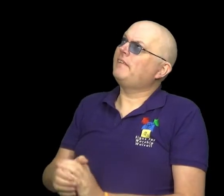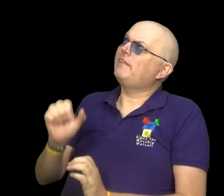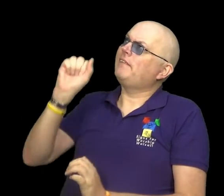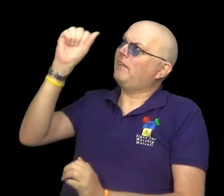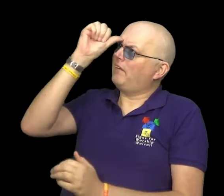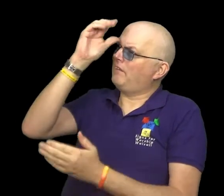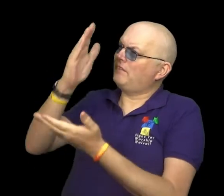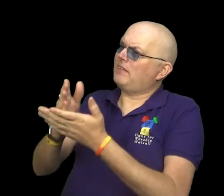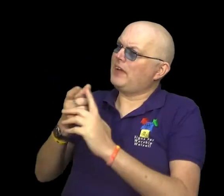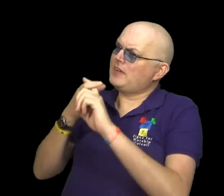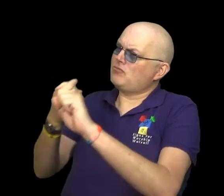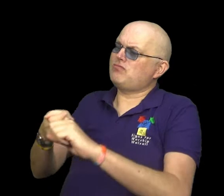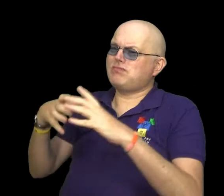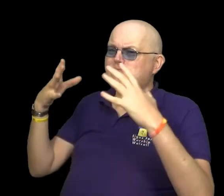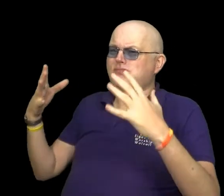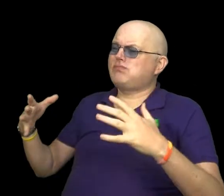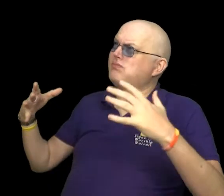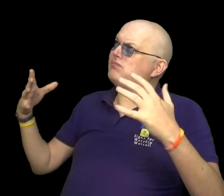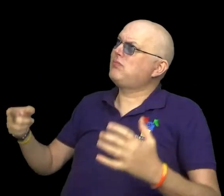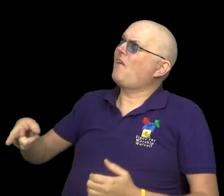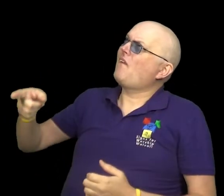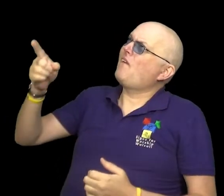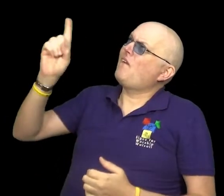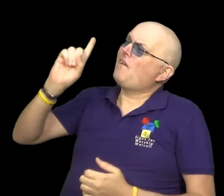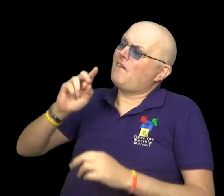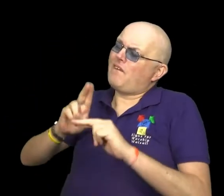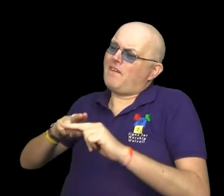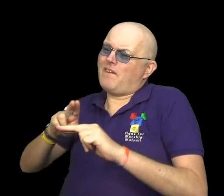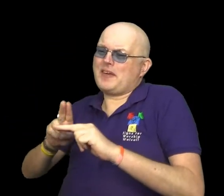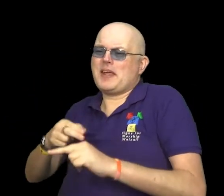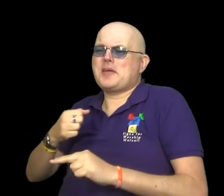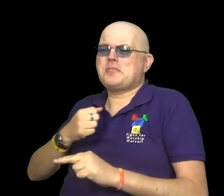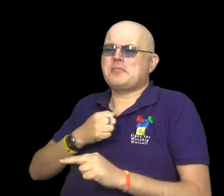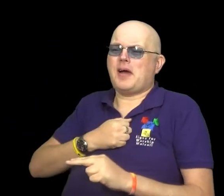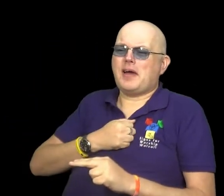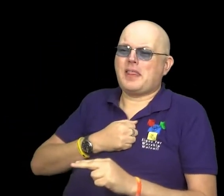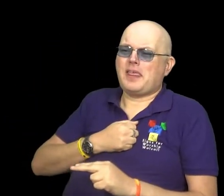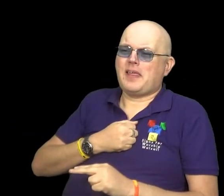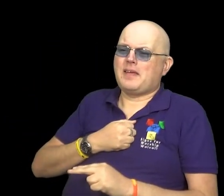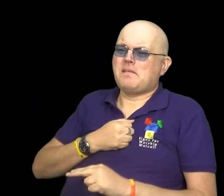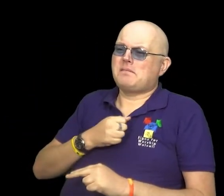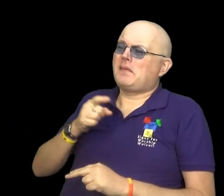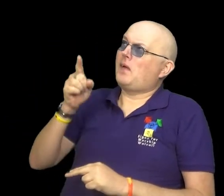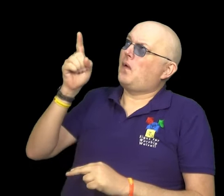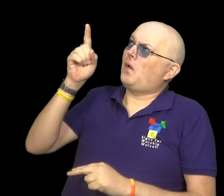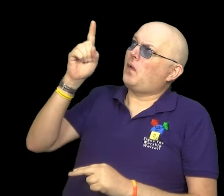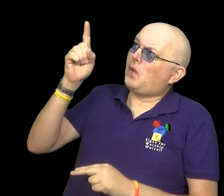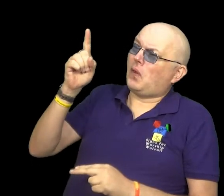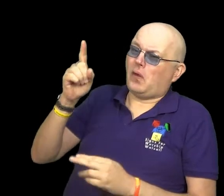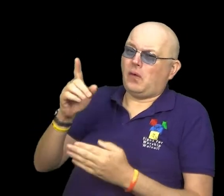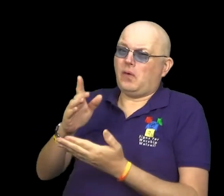Praise is thy faithfulness, O God, my Father.